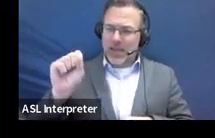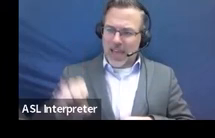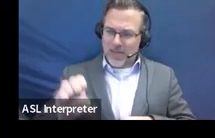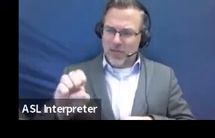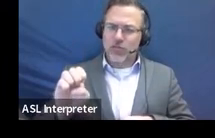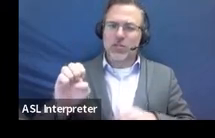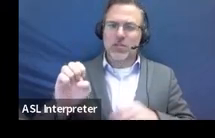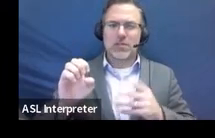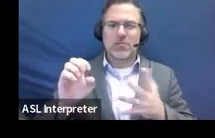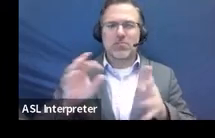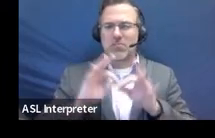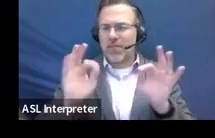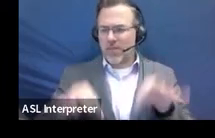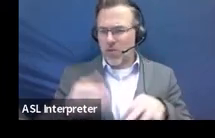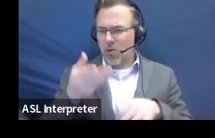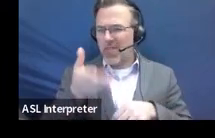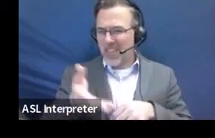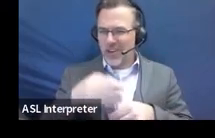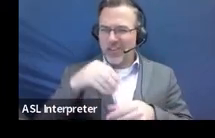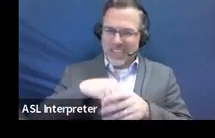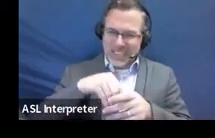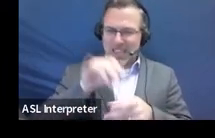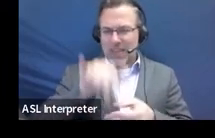where you're thinking about that adverse effect.